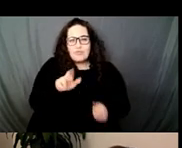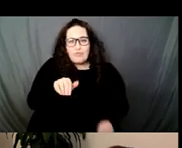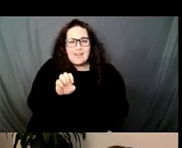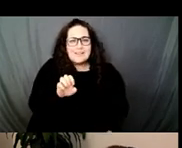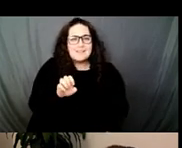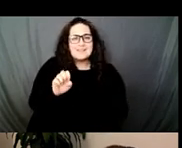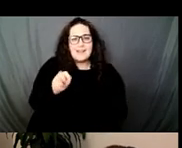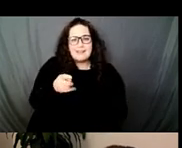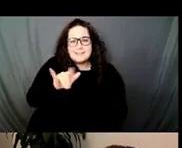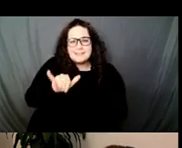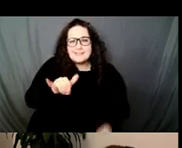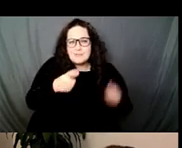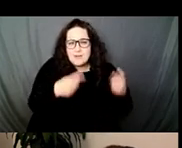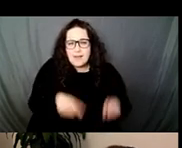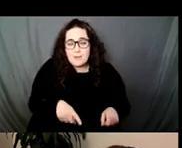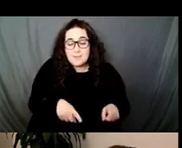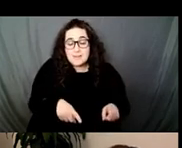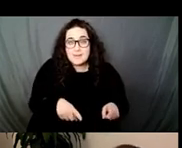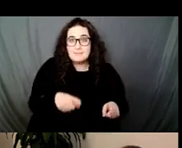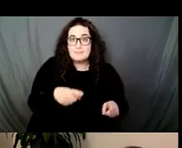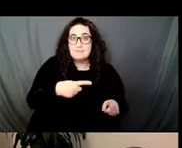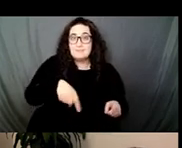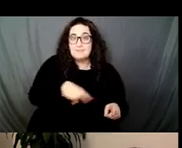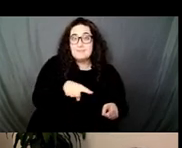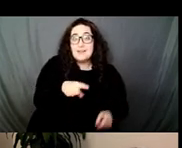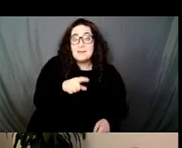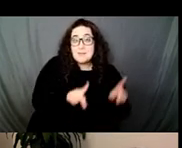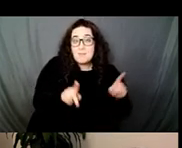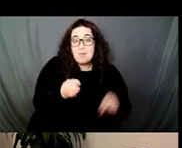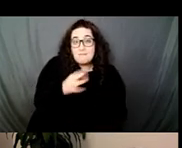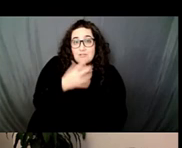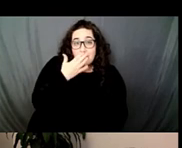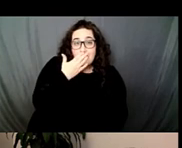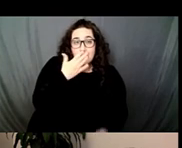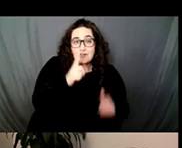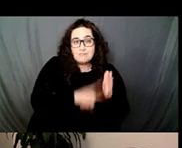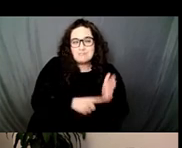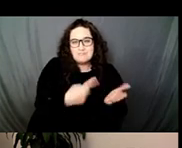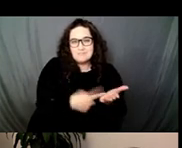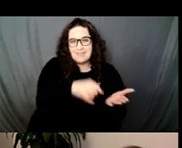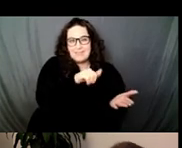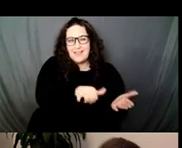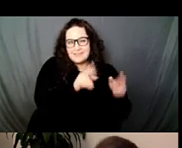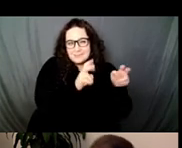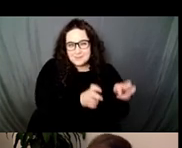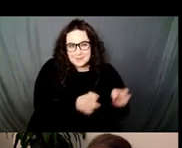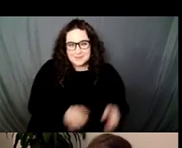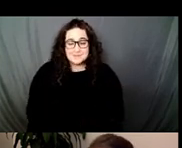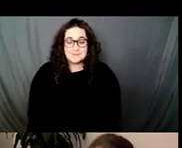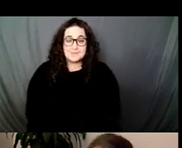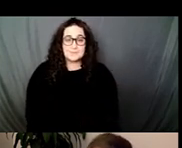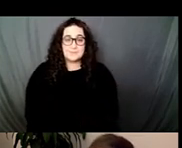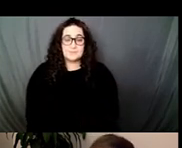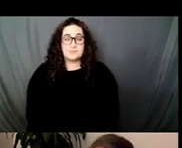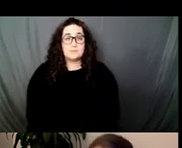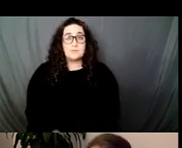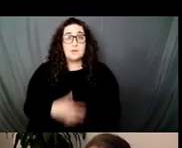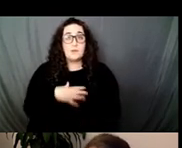explored by scholars and critics of color. Much of the burden of FGT's whitewashing is placed at the feet